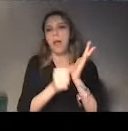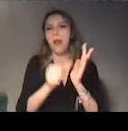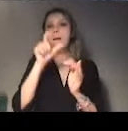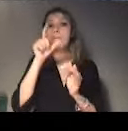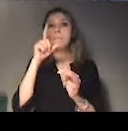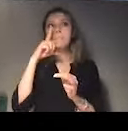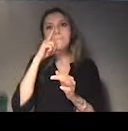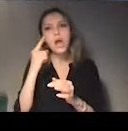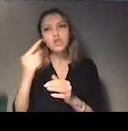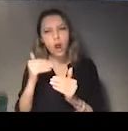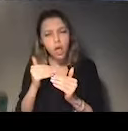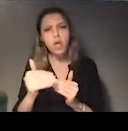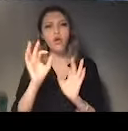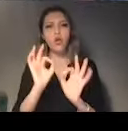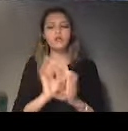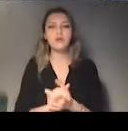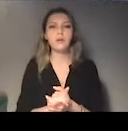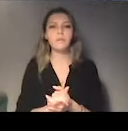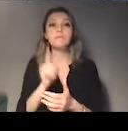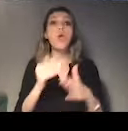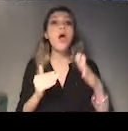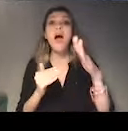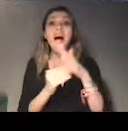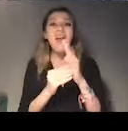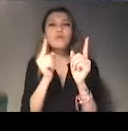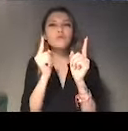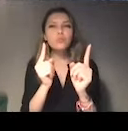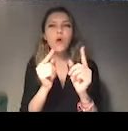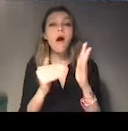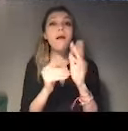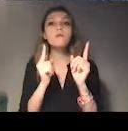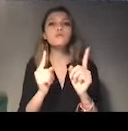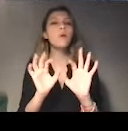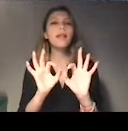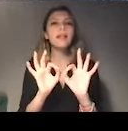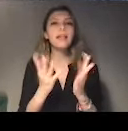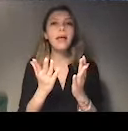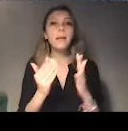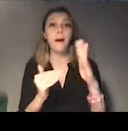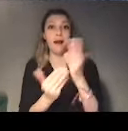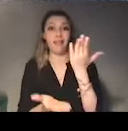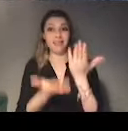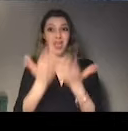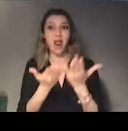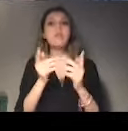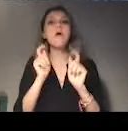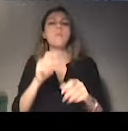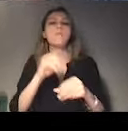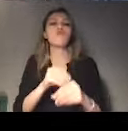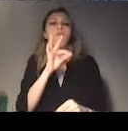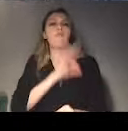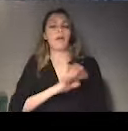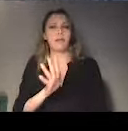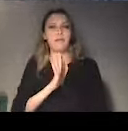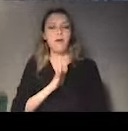has already passed, but you still have time to then, once that you have identified the